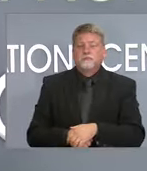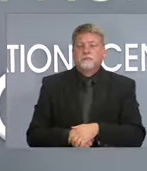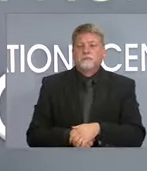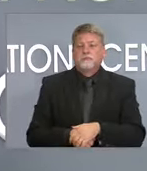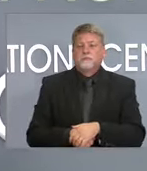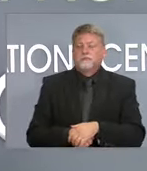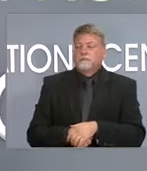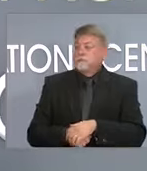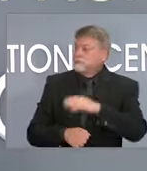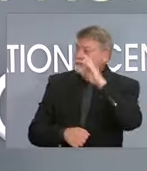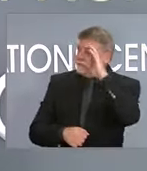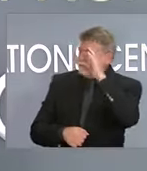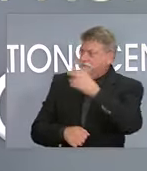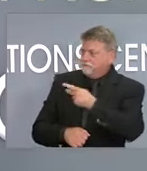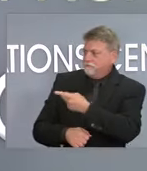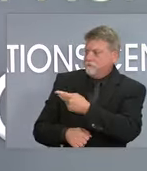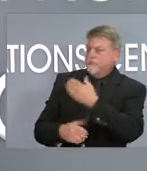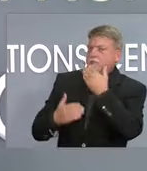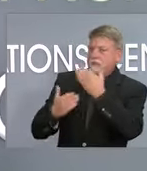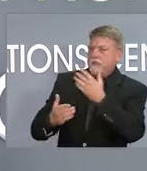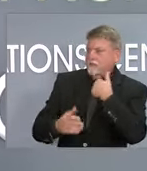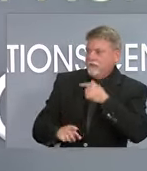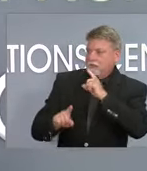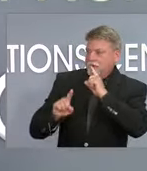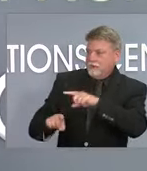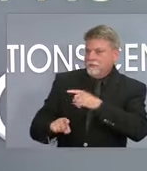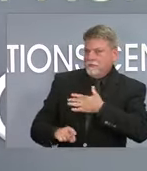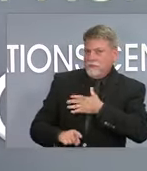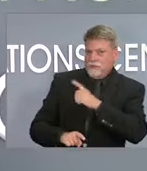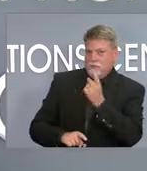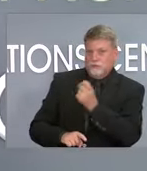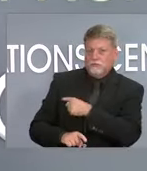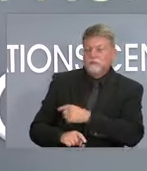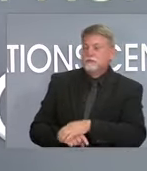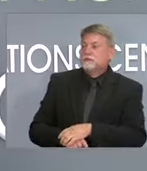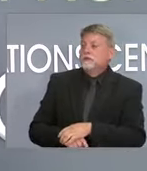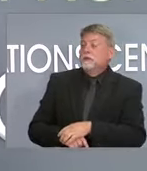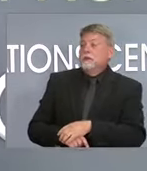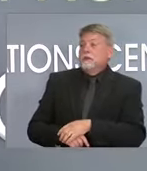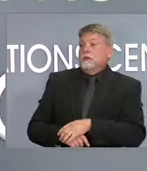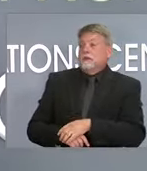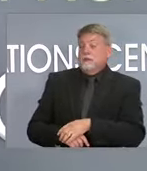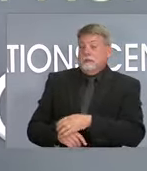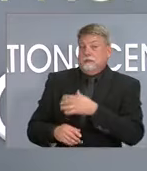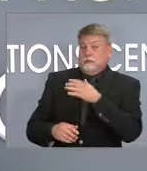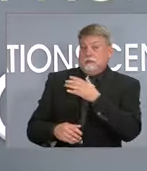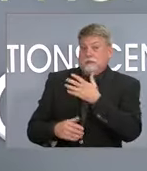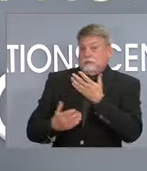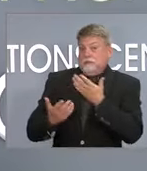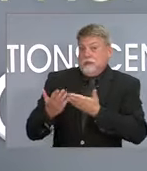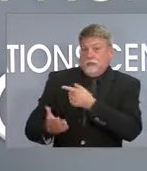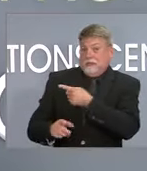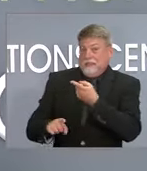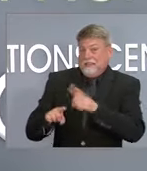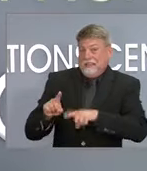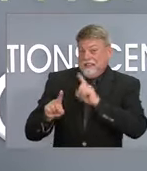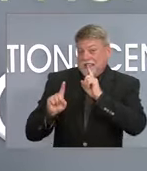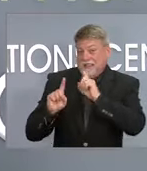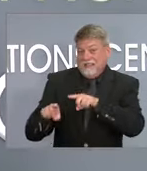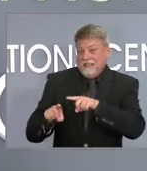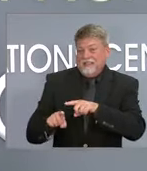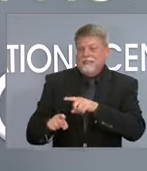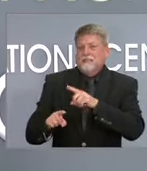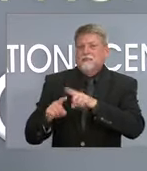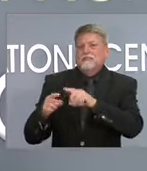Hi, Governor. Hi, Dr. Cohen. Thanks for taking my question. You may or may not be able to answer this. This is really about